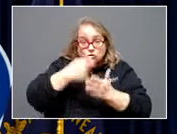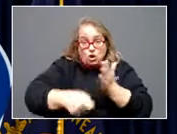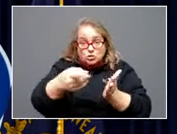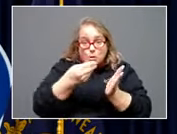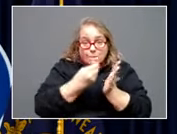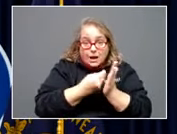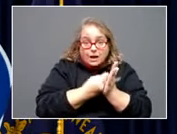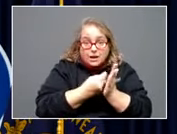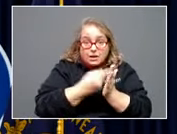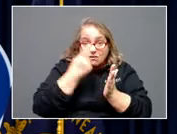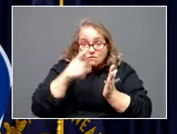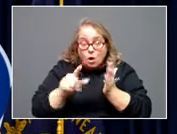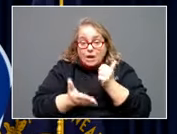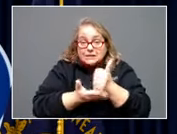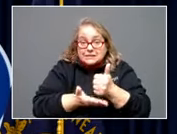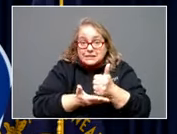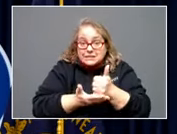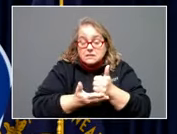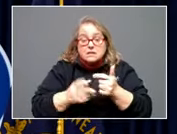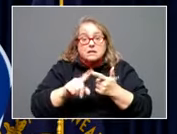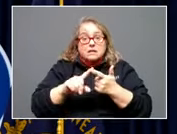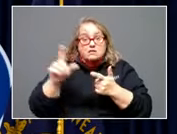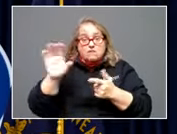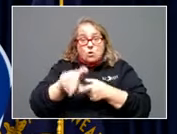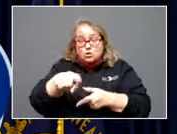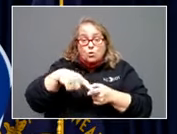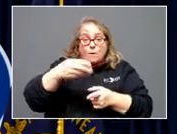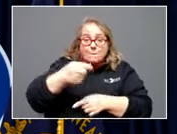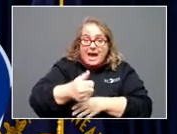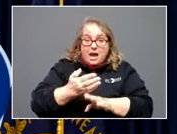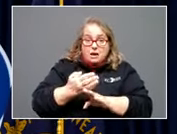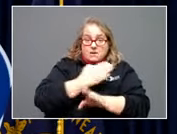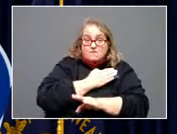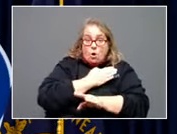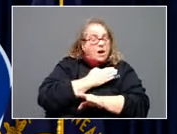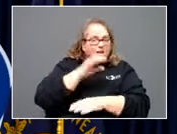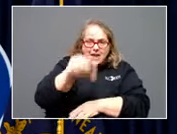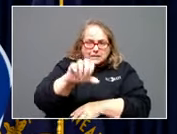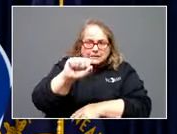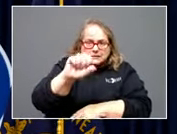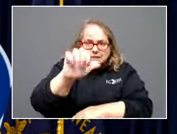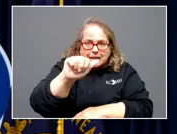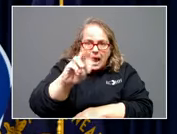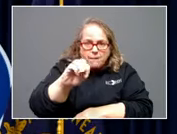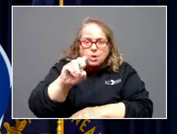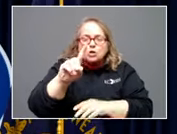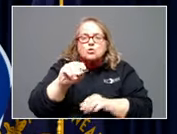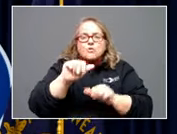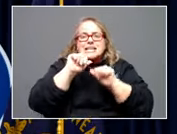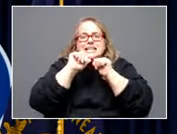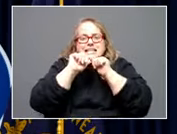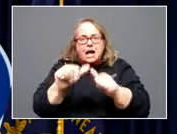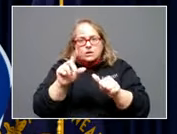disaster assistance, if anybody is trying to get you to pay ahead, that is a scam, do not do it, and report them to your